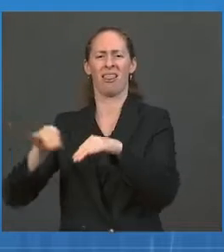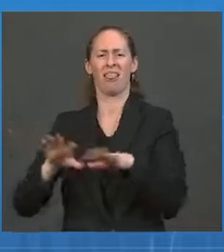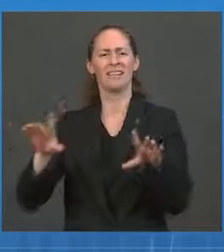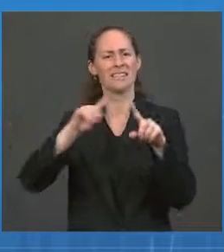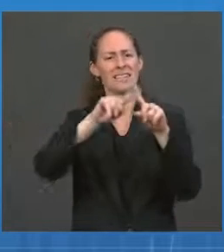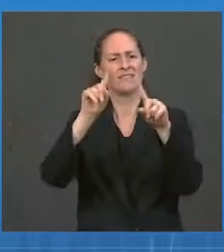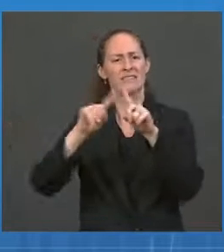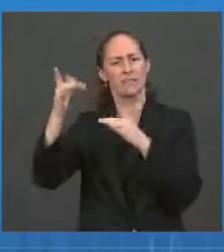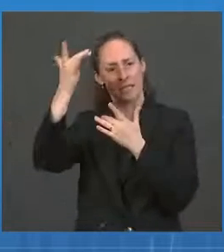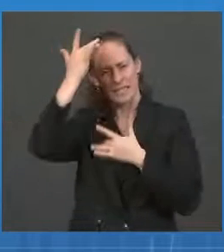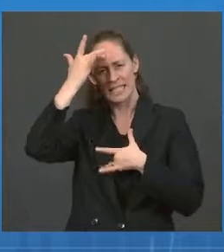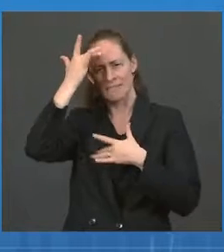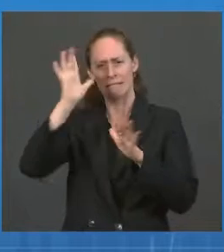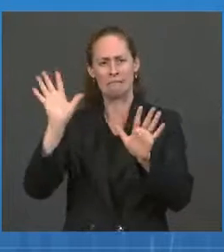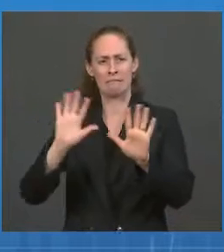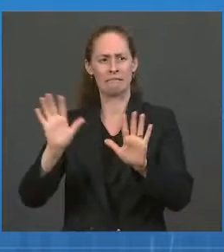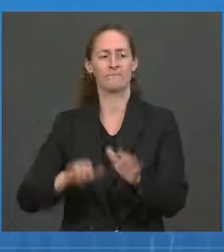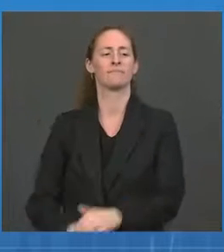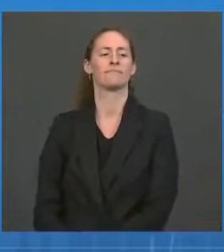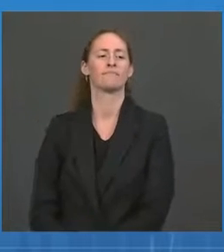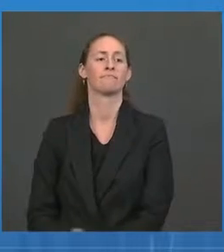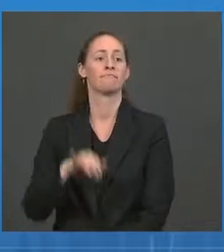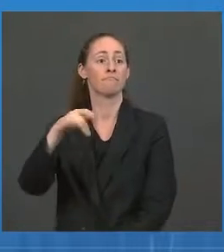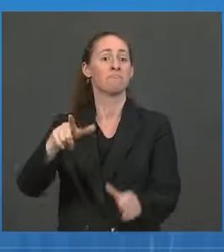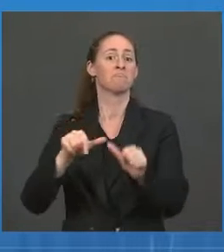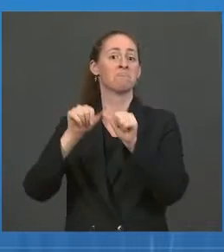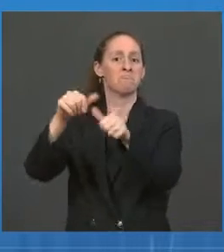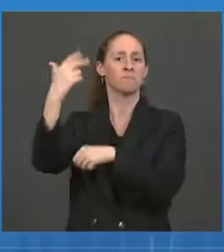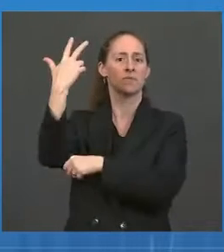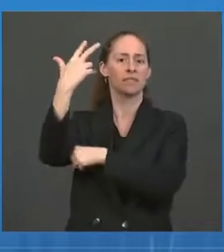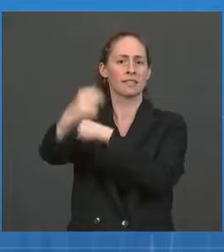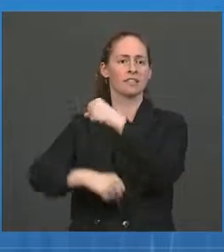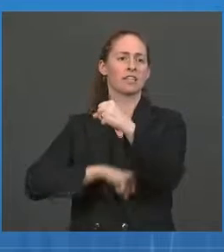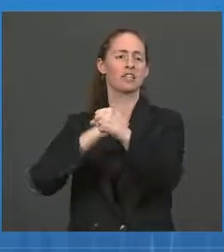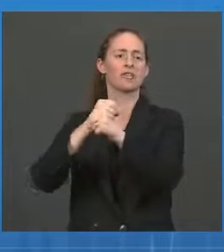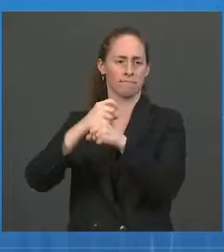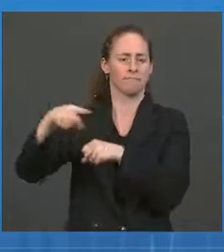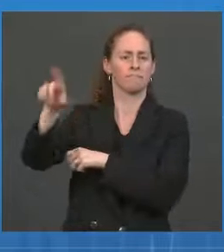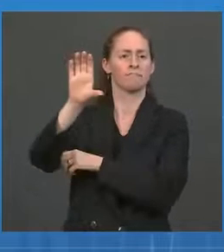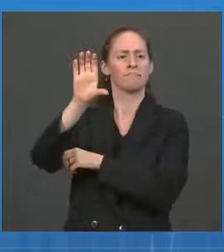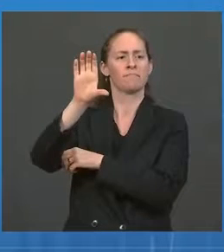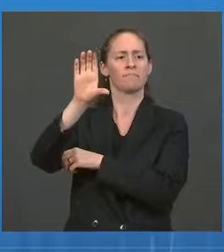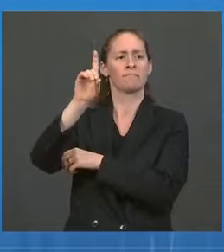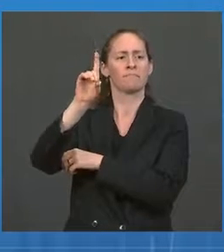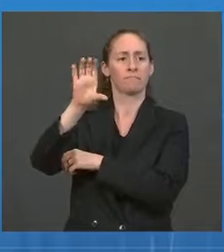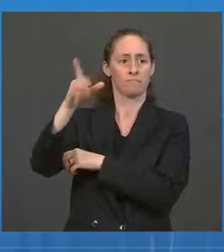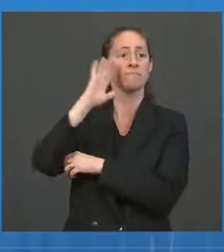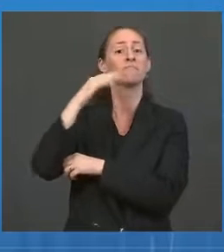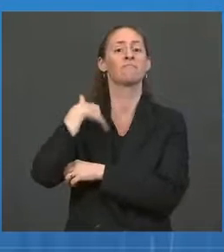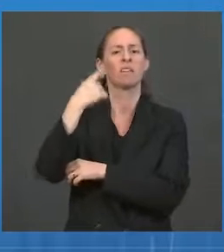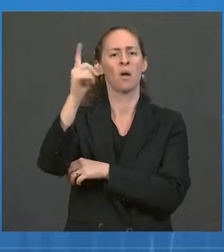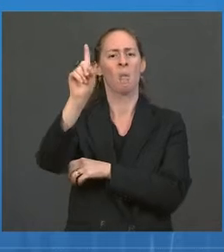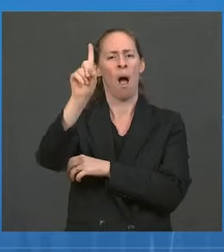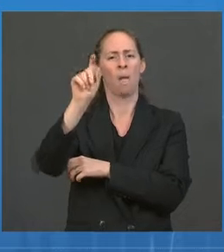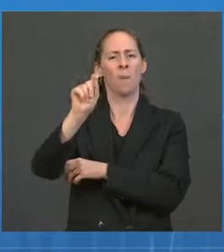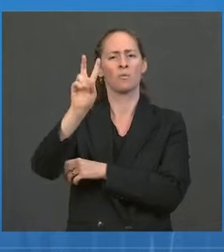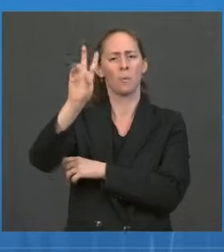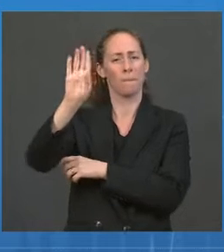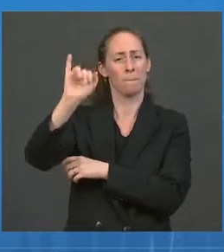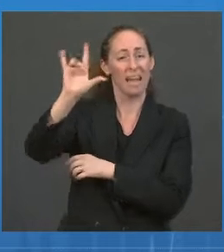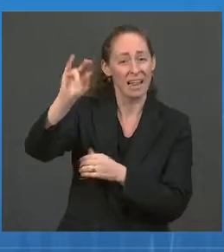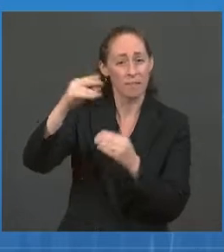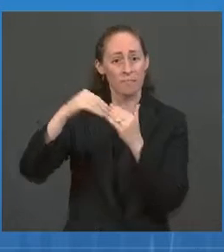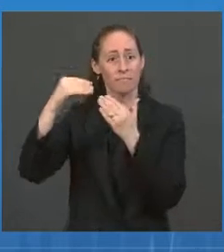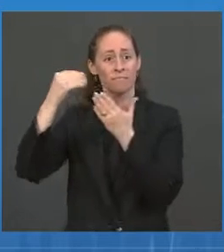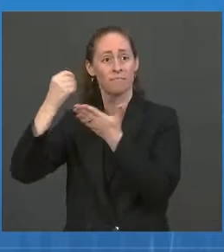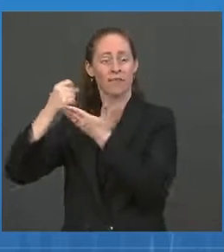years, CDC will issue awards totaling $1.25 billion to 64 state, local, and territorial health